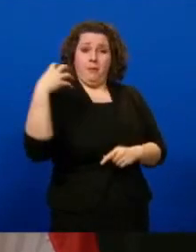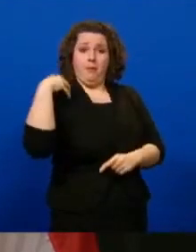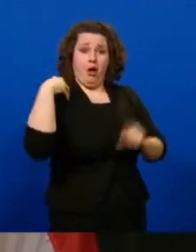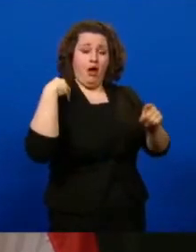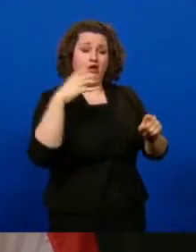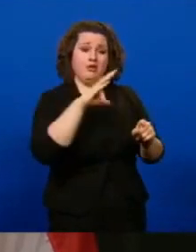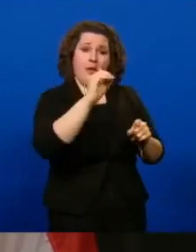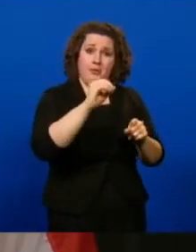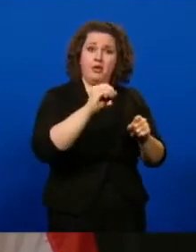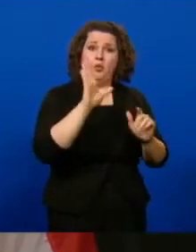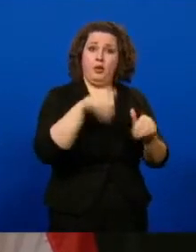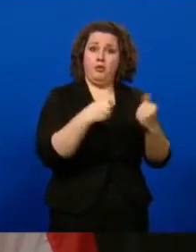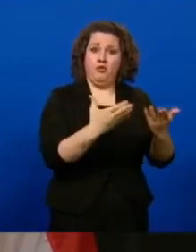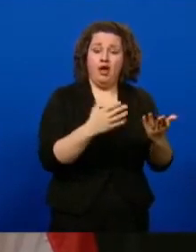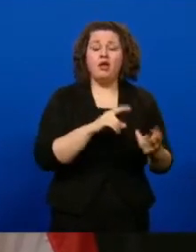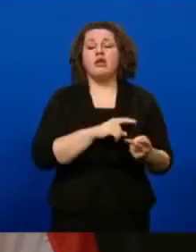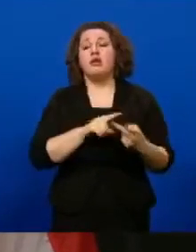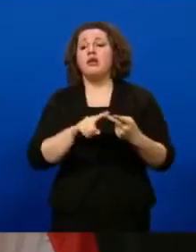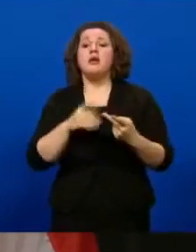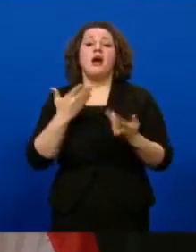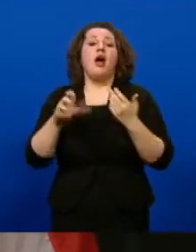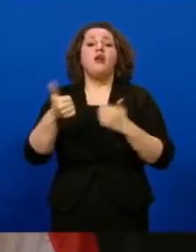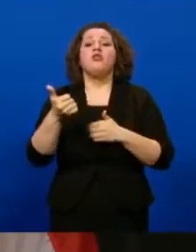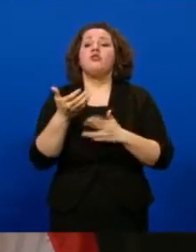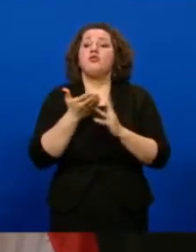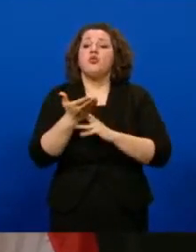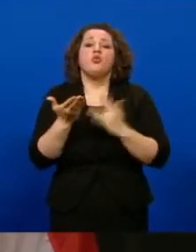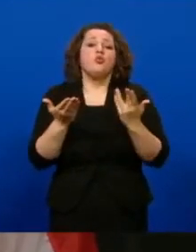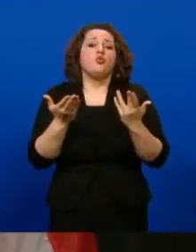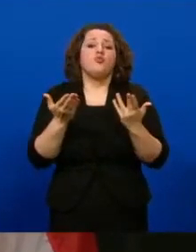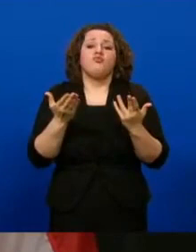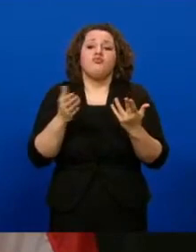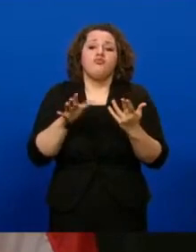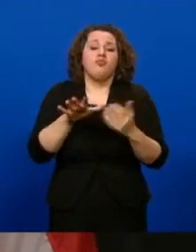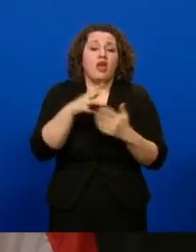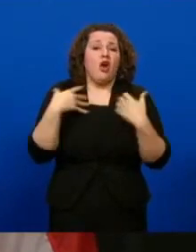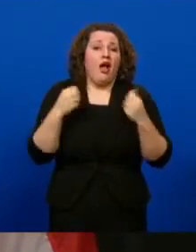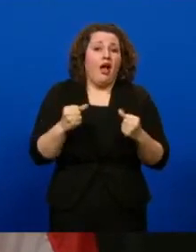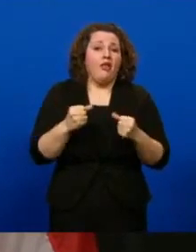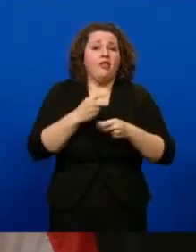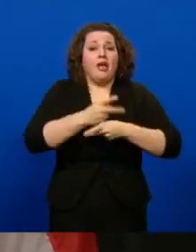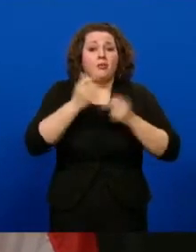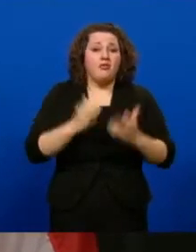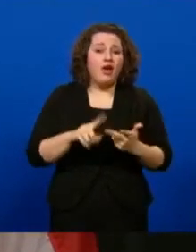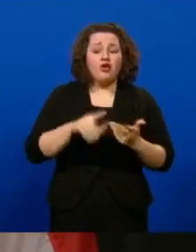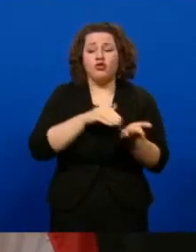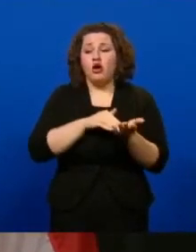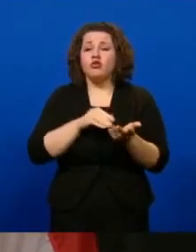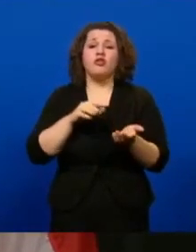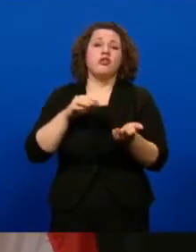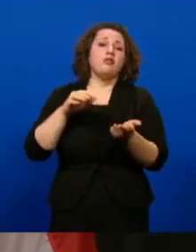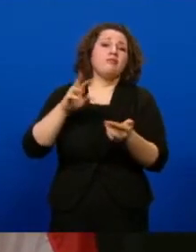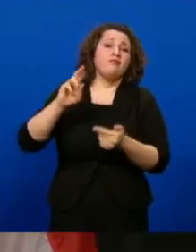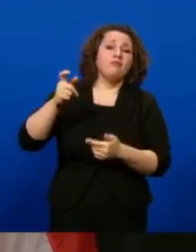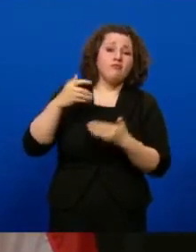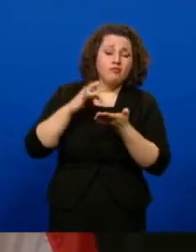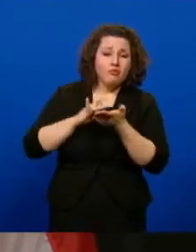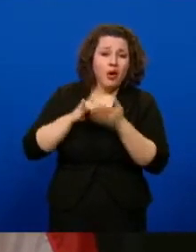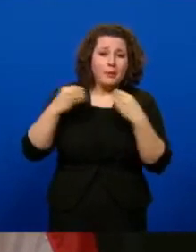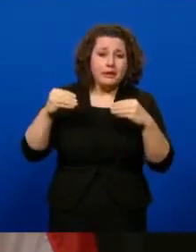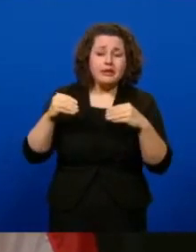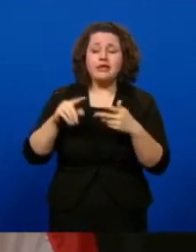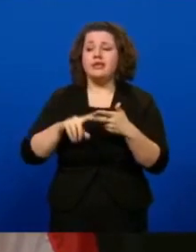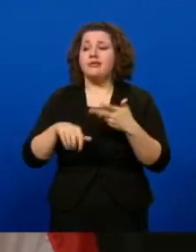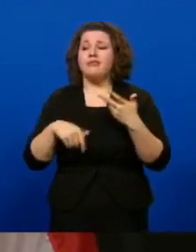clinics. Others may receive theirs through local public health, through their health care provider, through a pharmacy, or other clinical settings